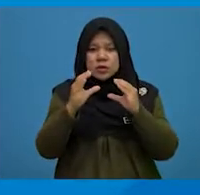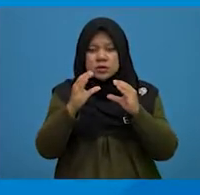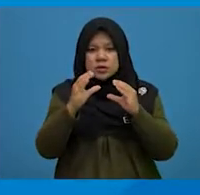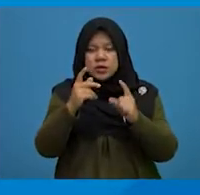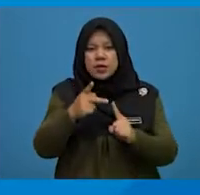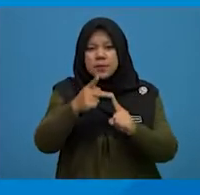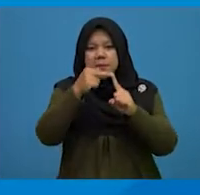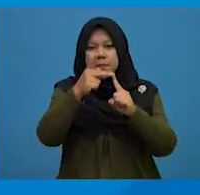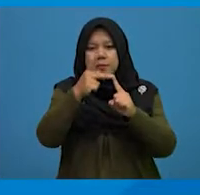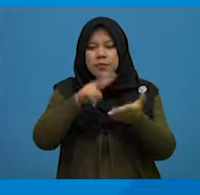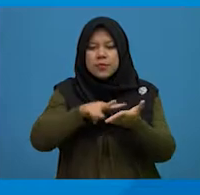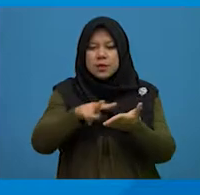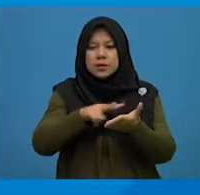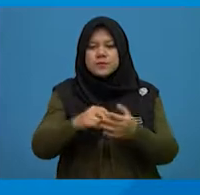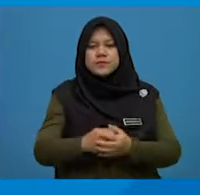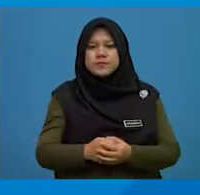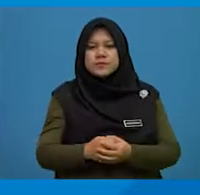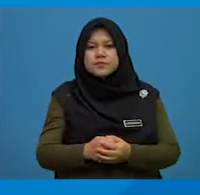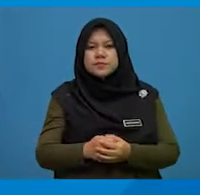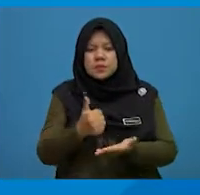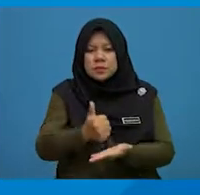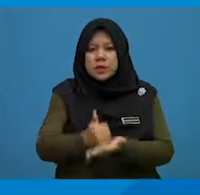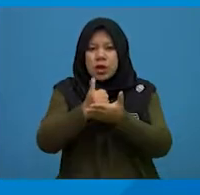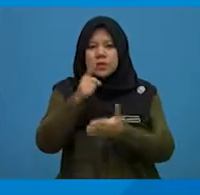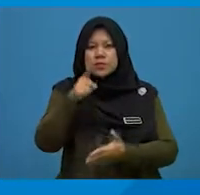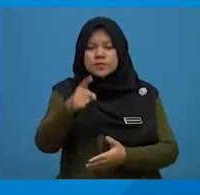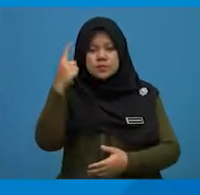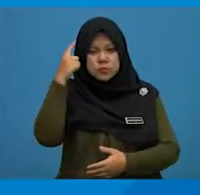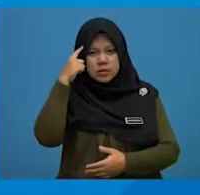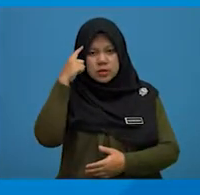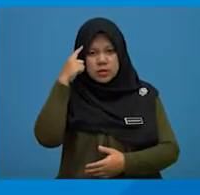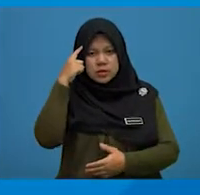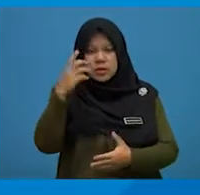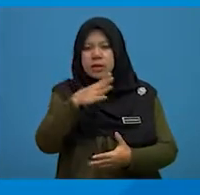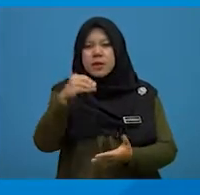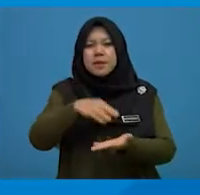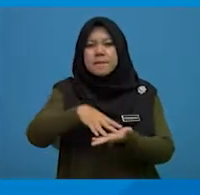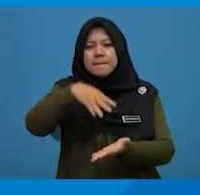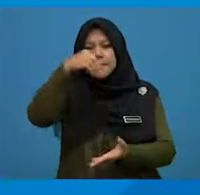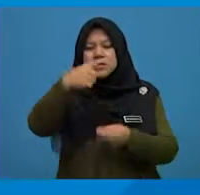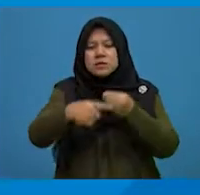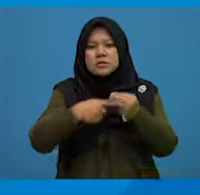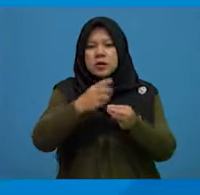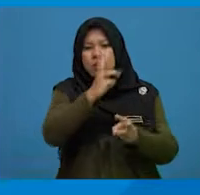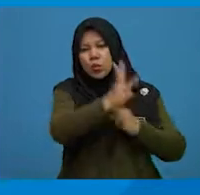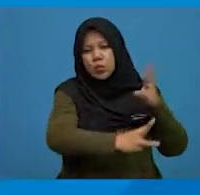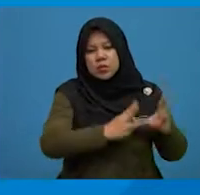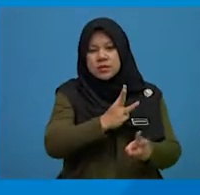especially reading. It helps you to think and learn about the world.